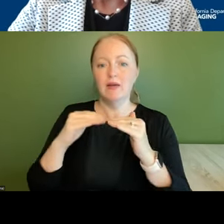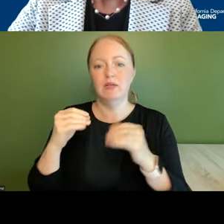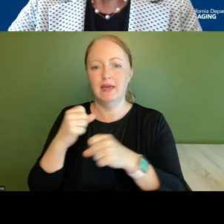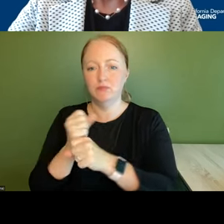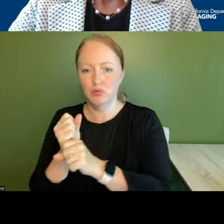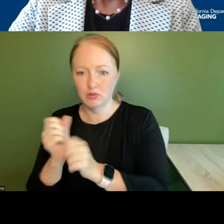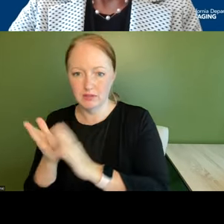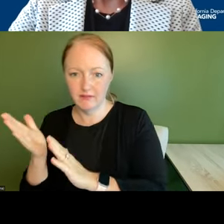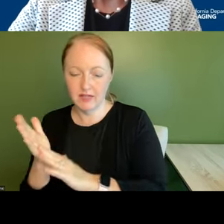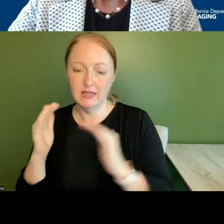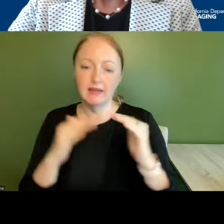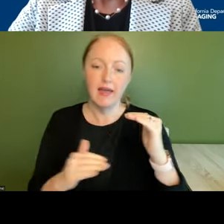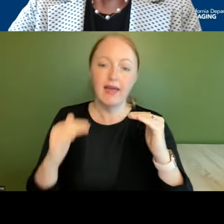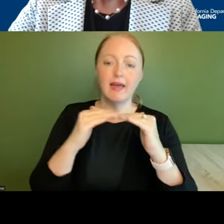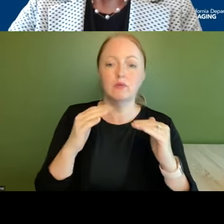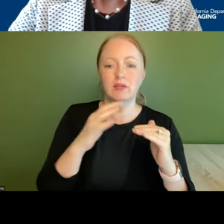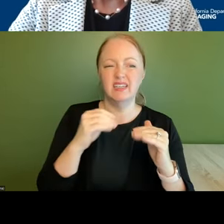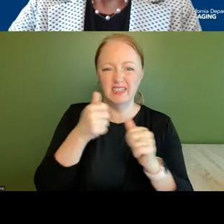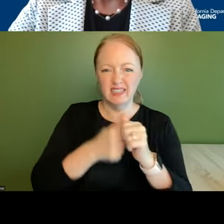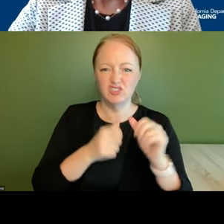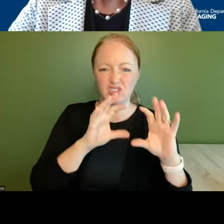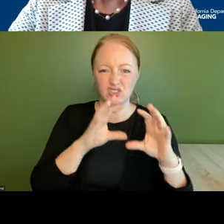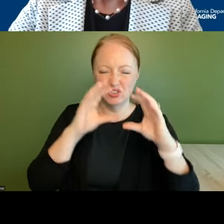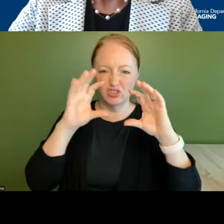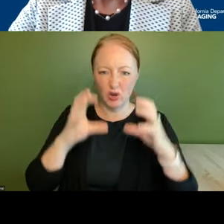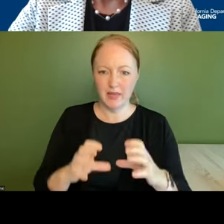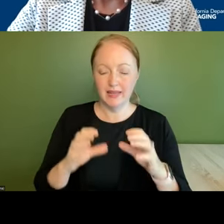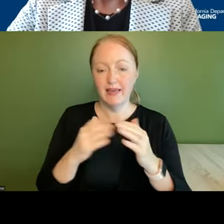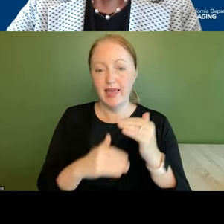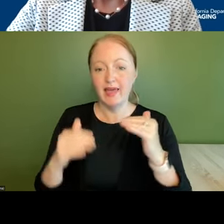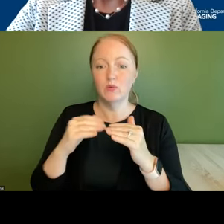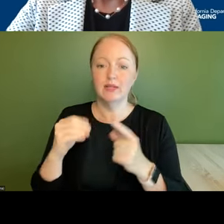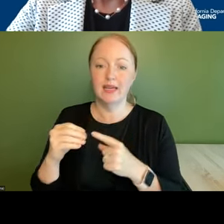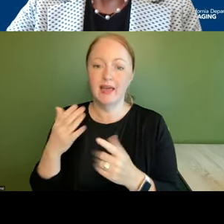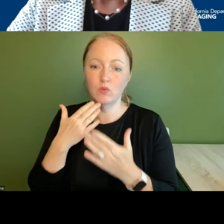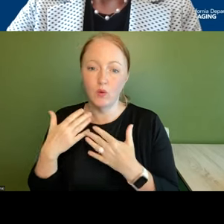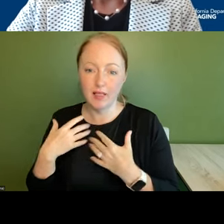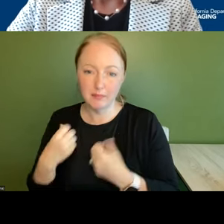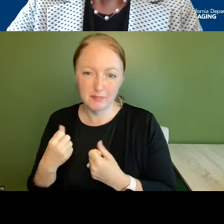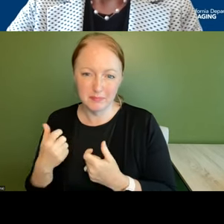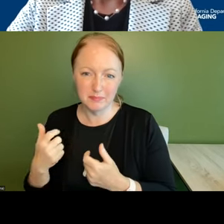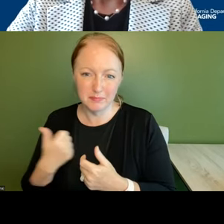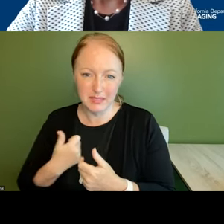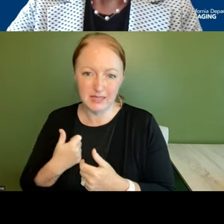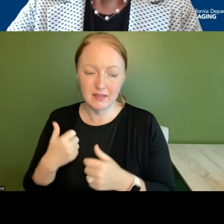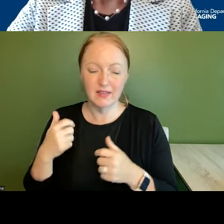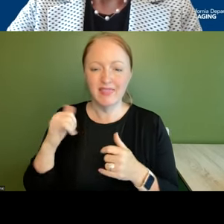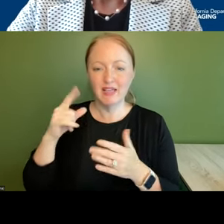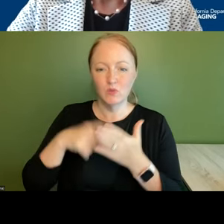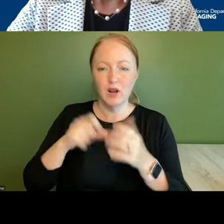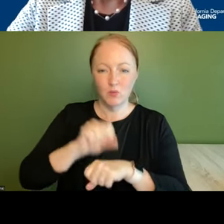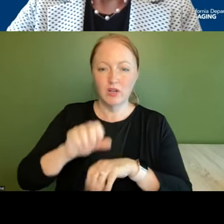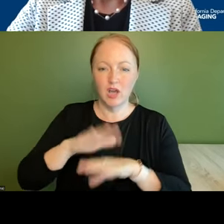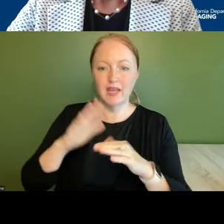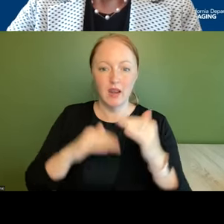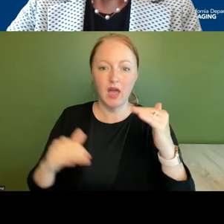equity in each of the domains like equity and well-being and so that's actually what i'm working on now so not having